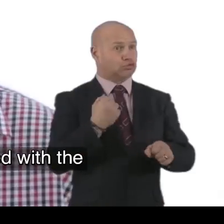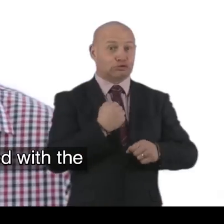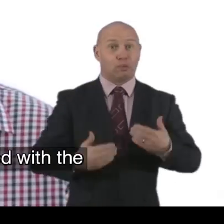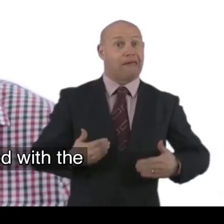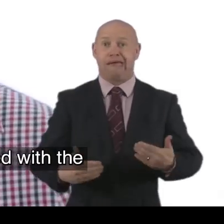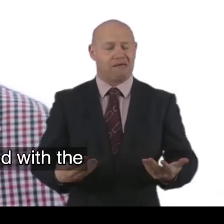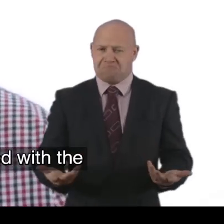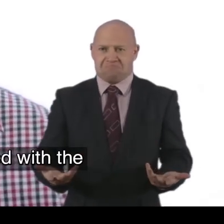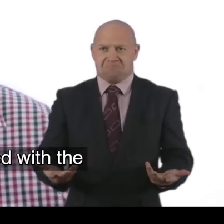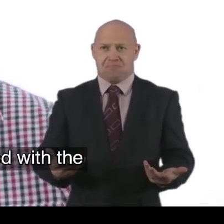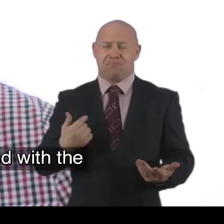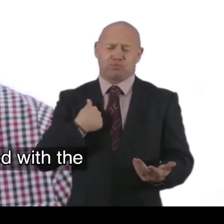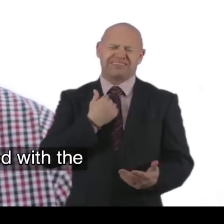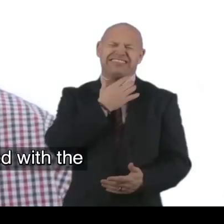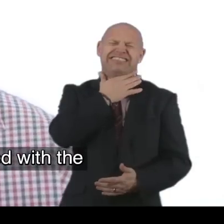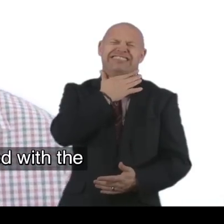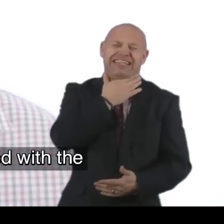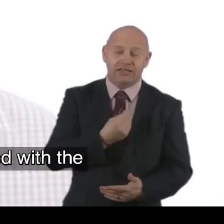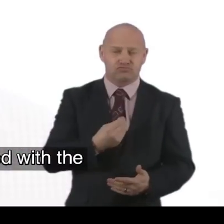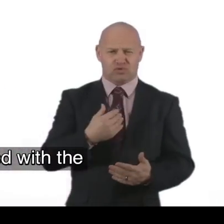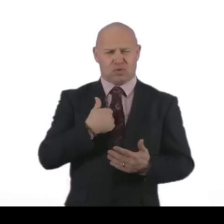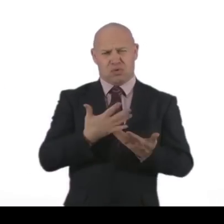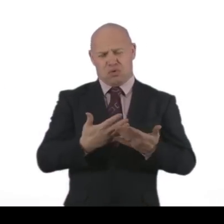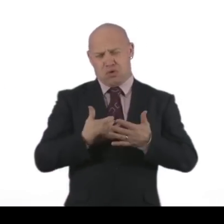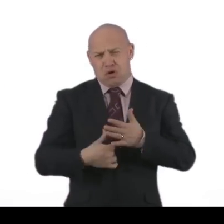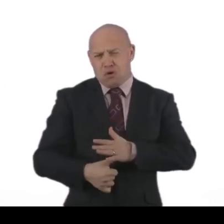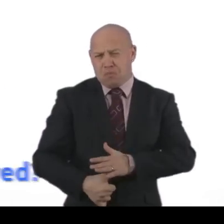because I was so impressed with the people.